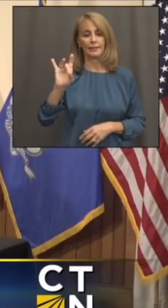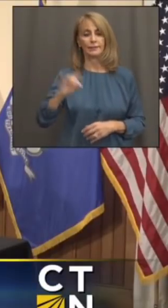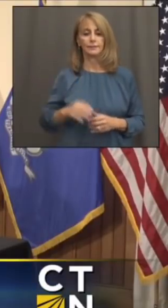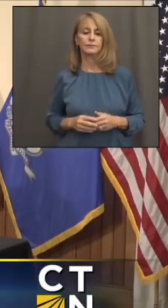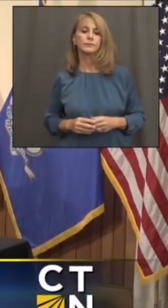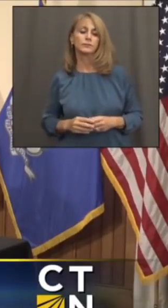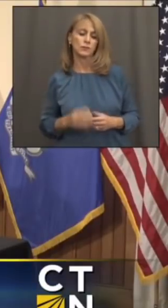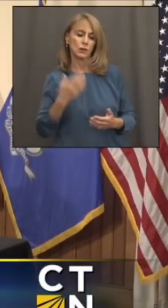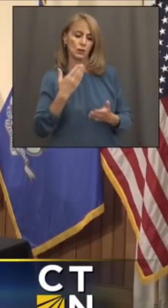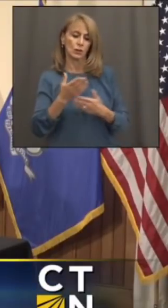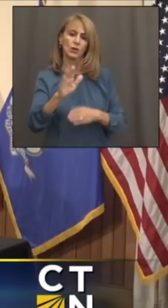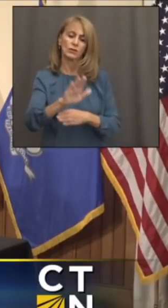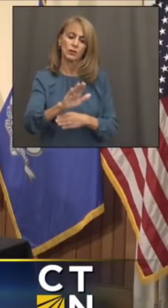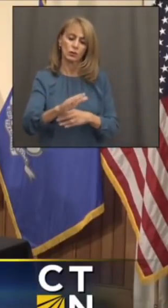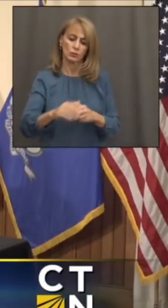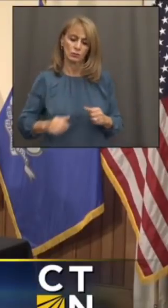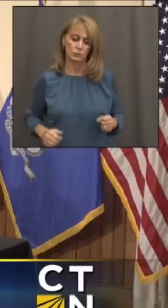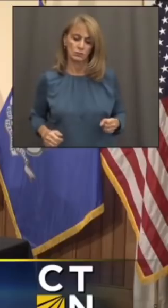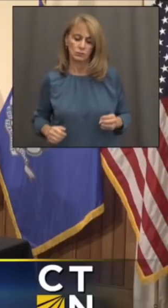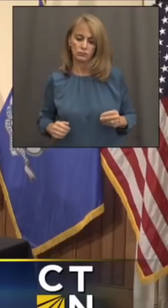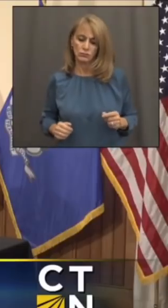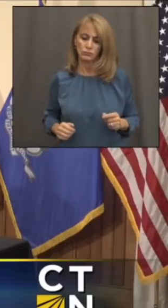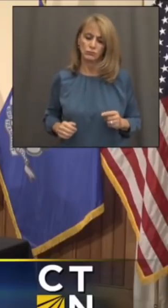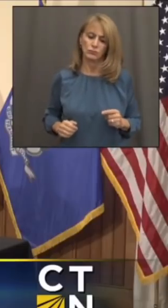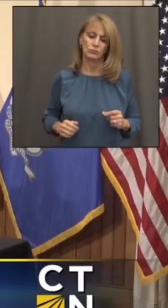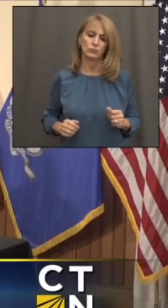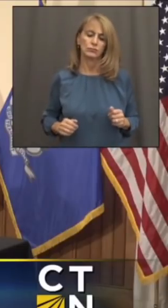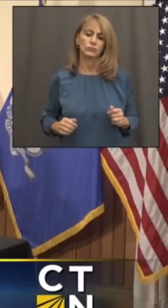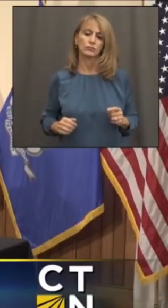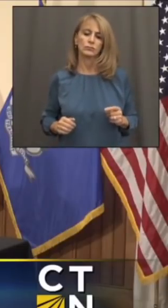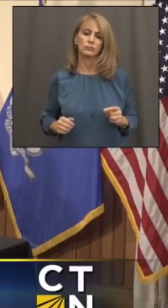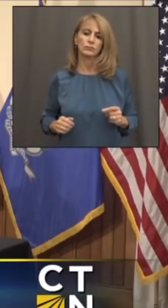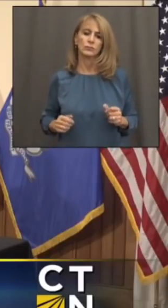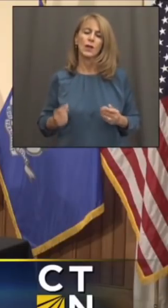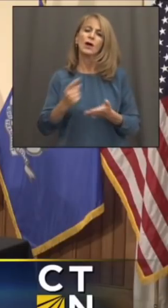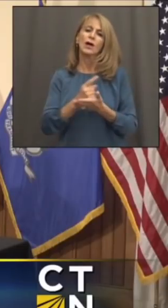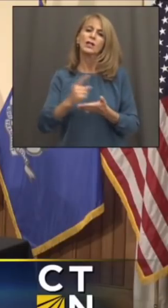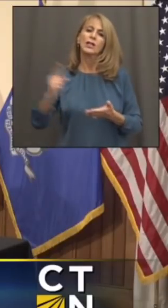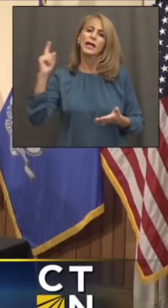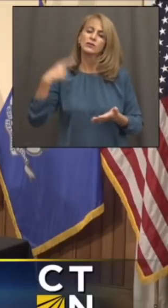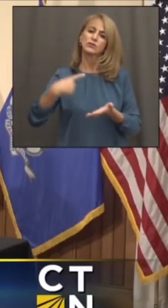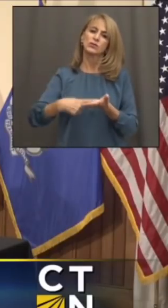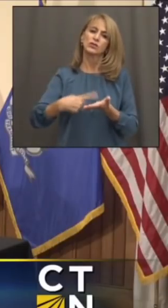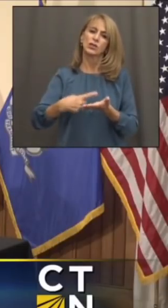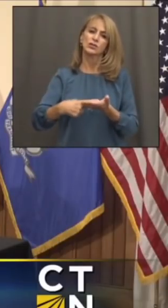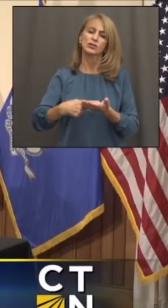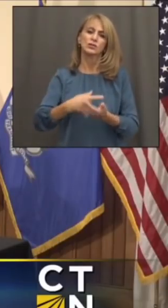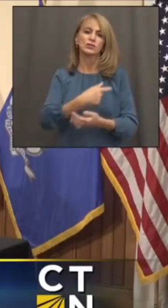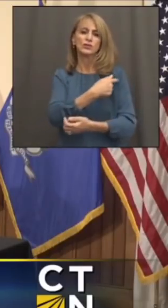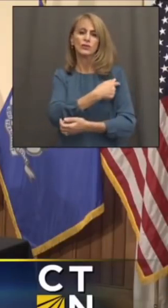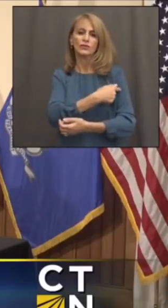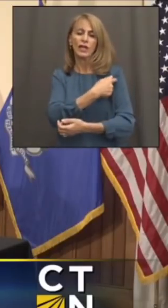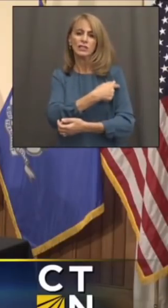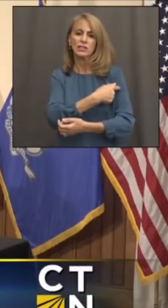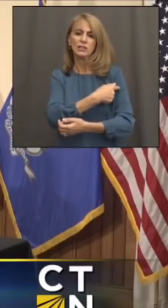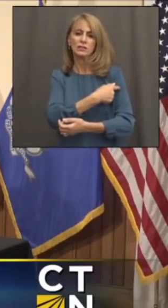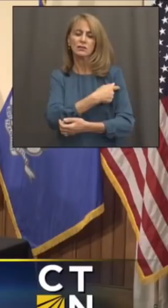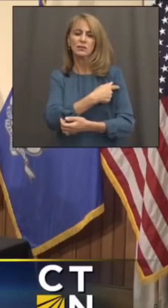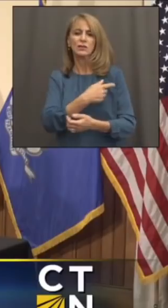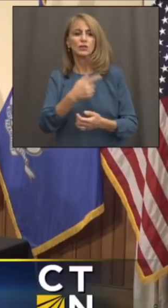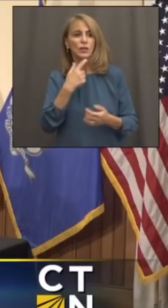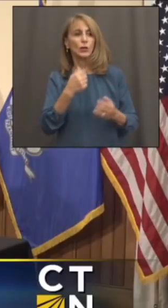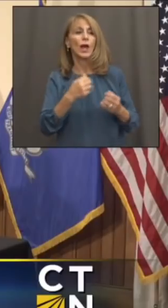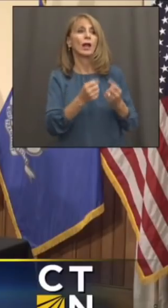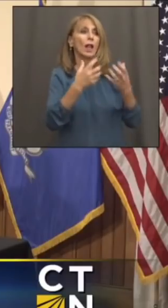Good afternoon, everyone. Governor, last week I believe the subject of vaccine waste came up. With supply up